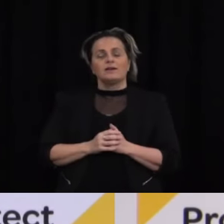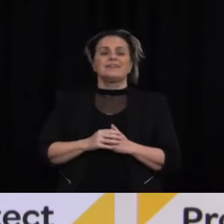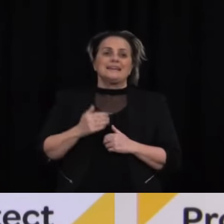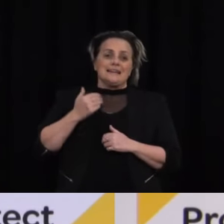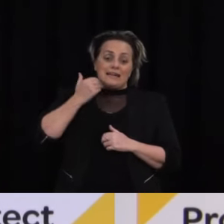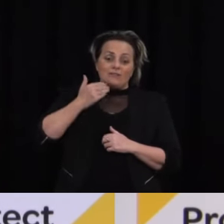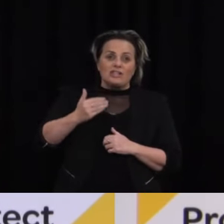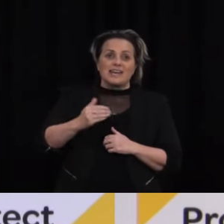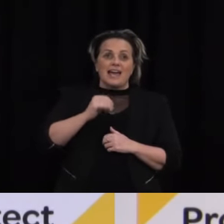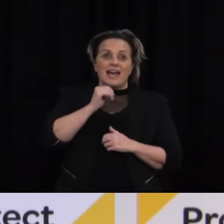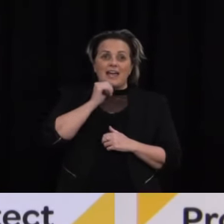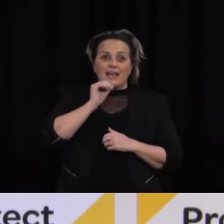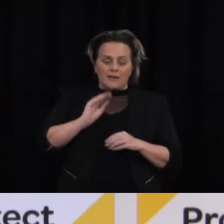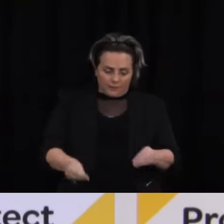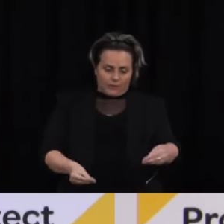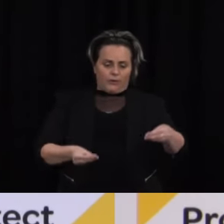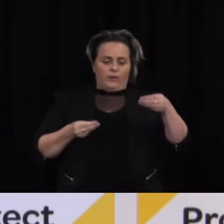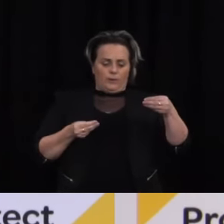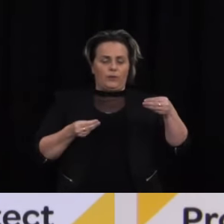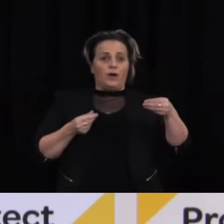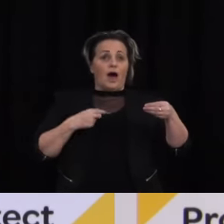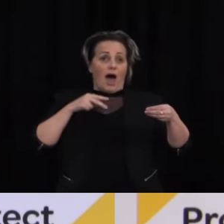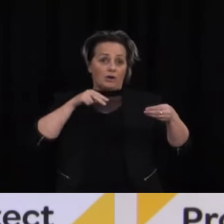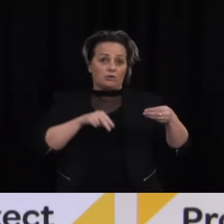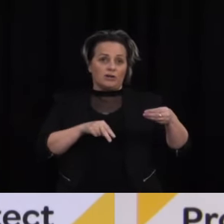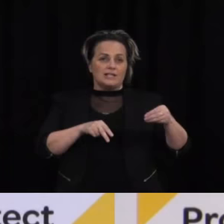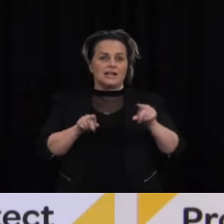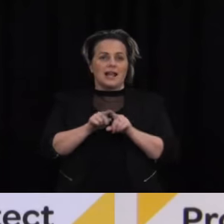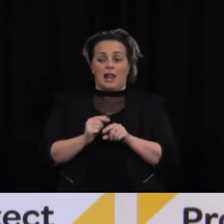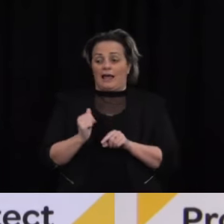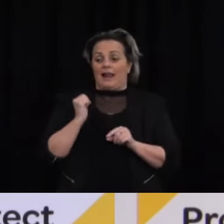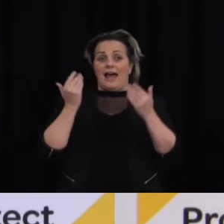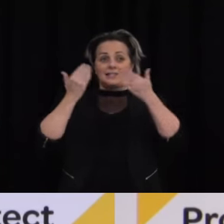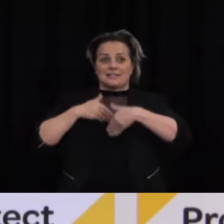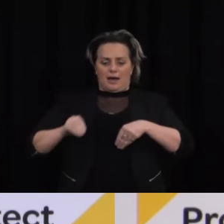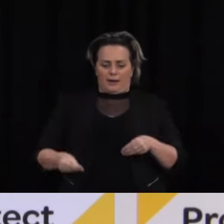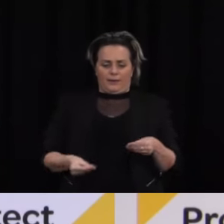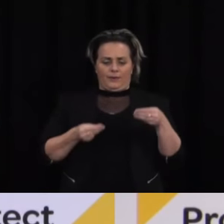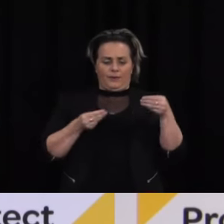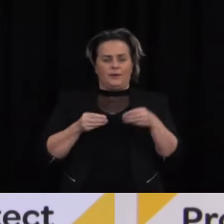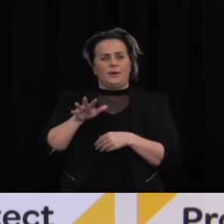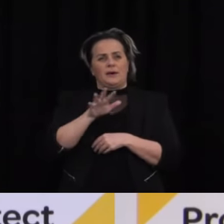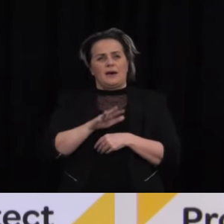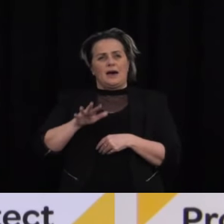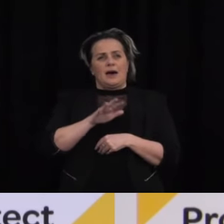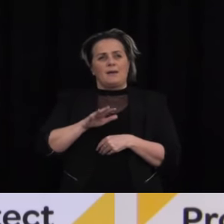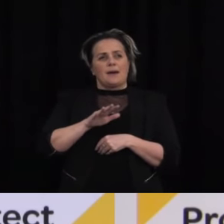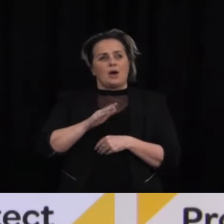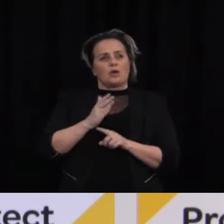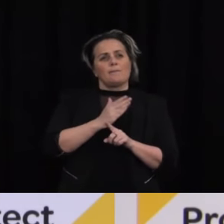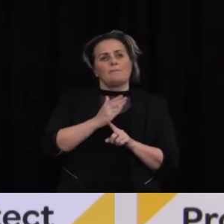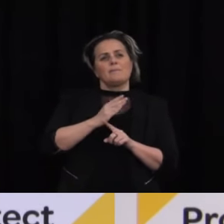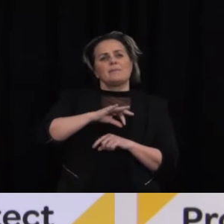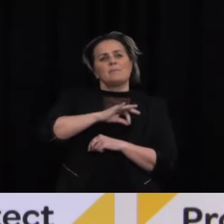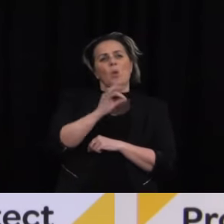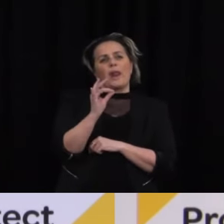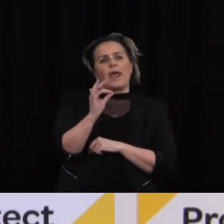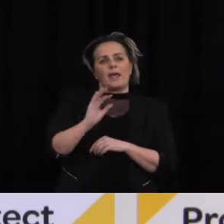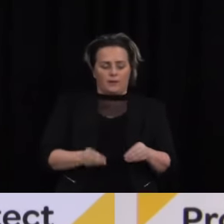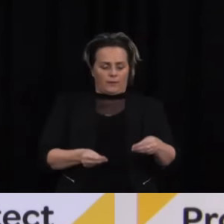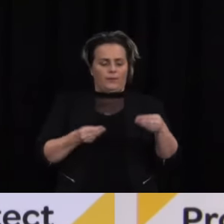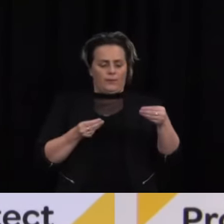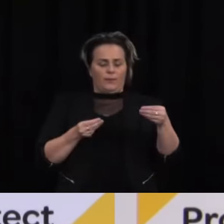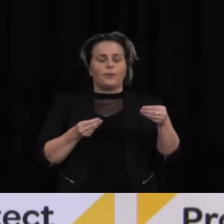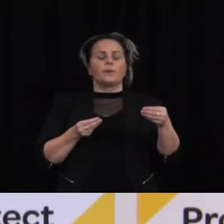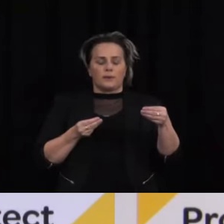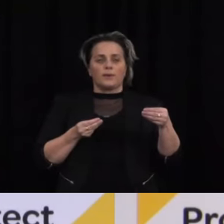the case number comes through it typically comes through the overnight case number comes through to me sort of mid morningish I look for